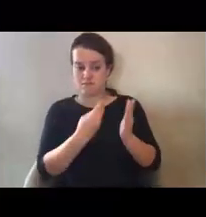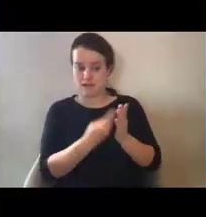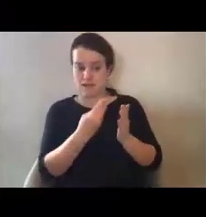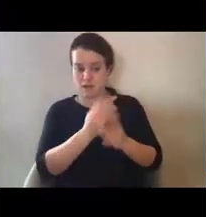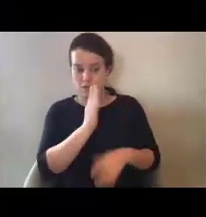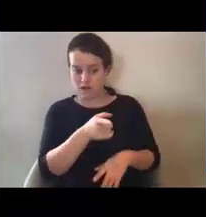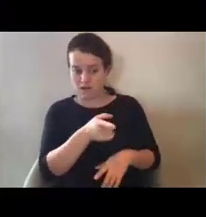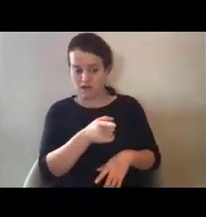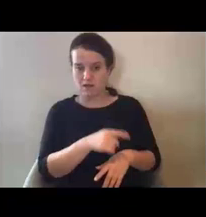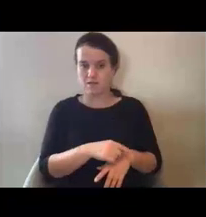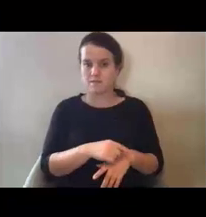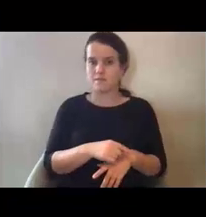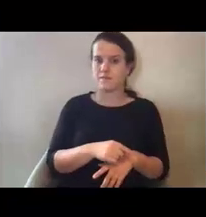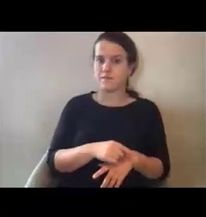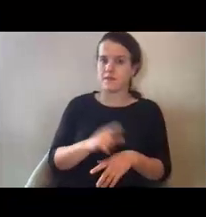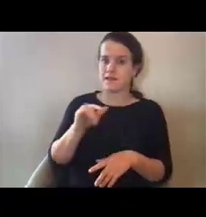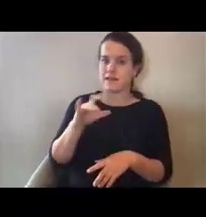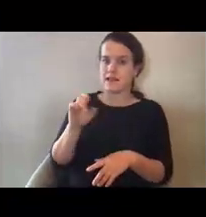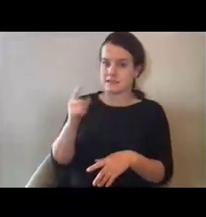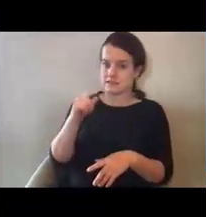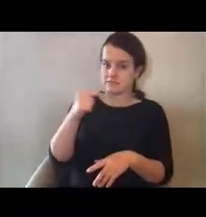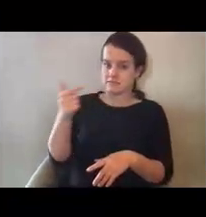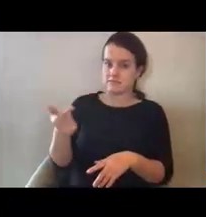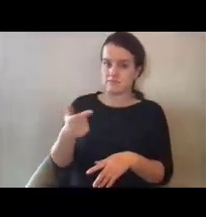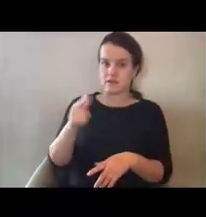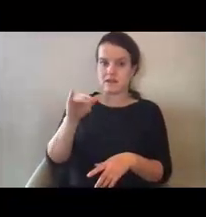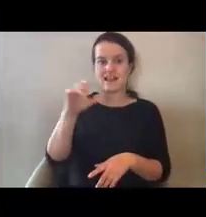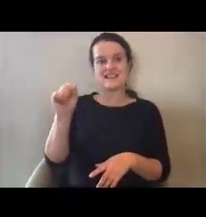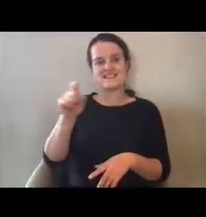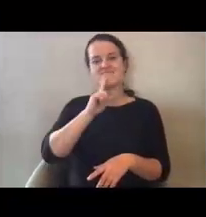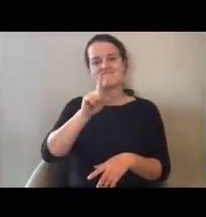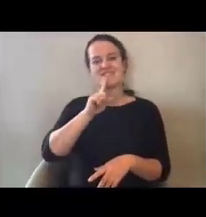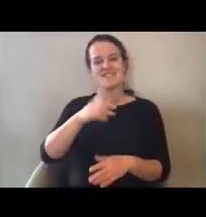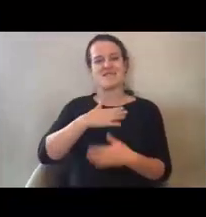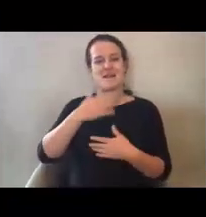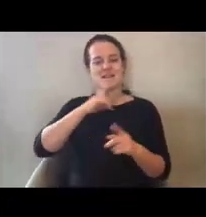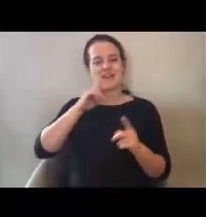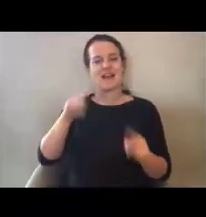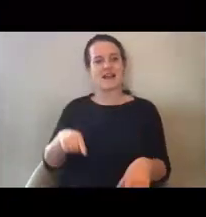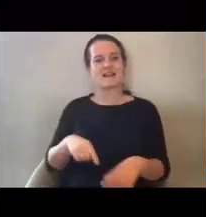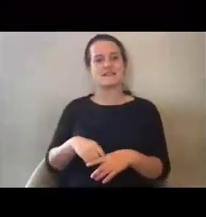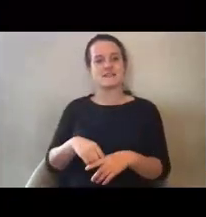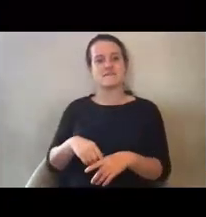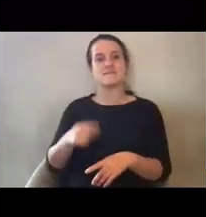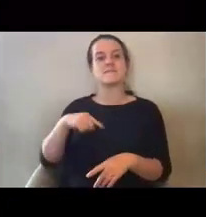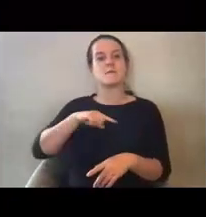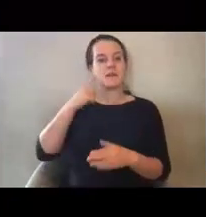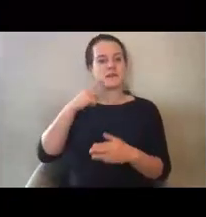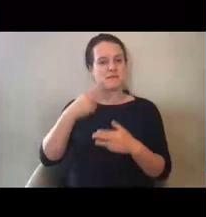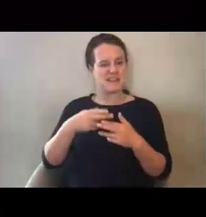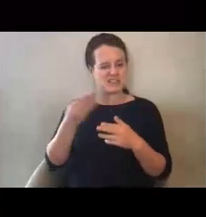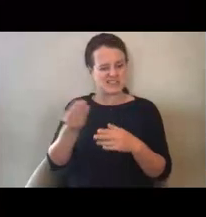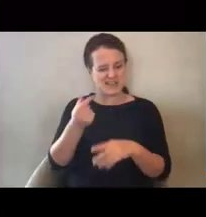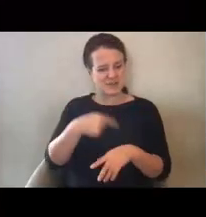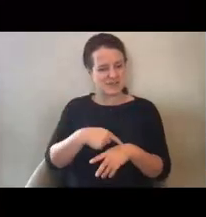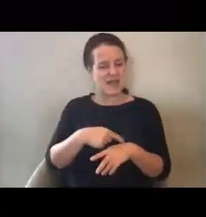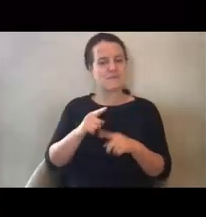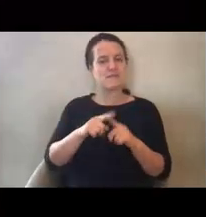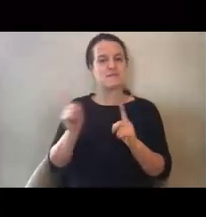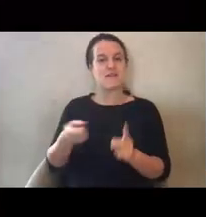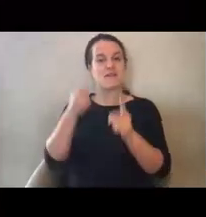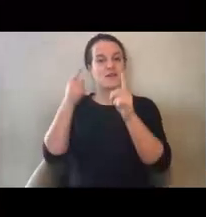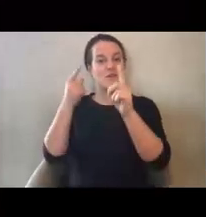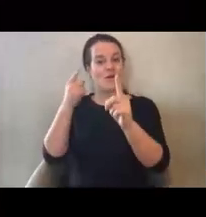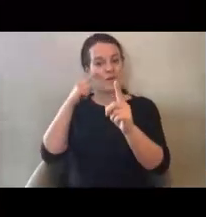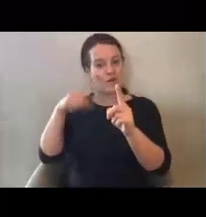Leslie, could I ask you to take that one? I'm happy to take that one. As we've mentioned several times, the goal of